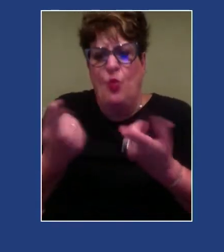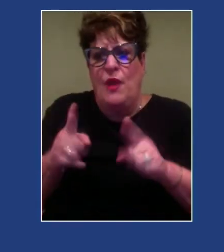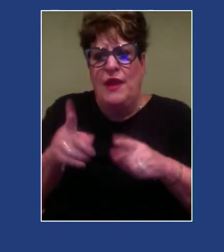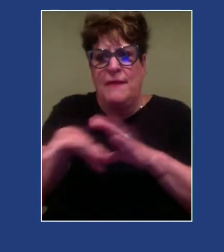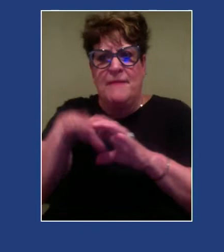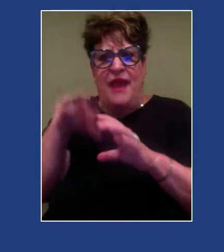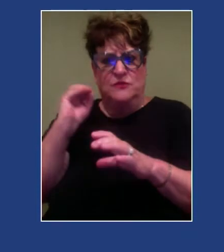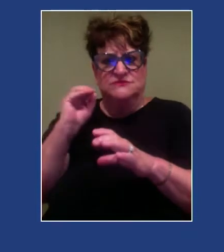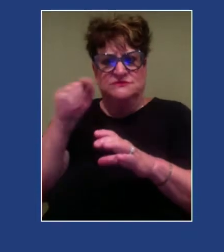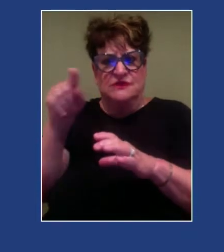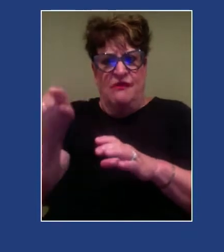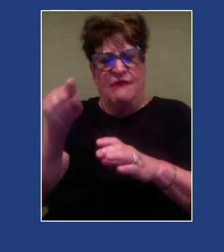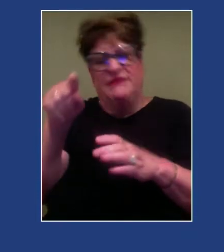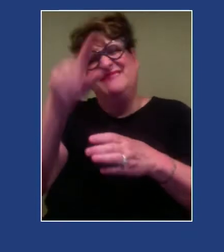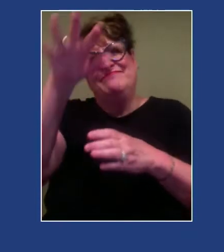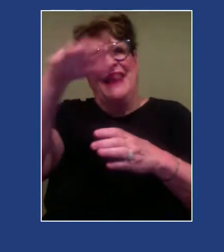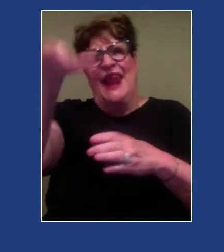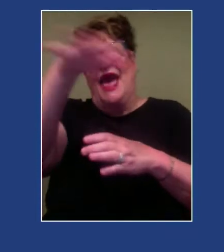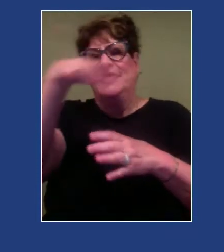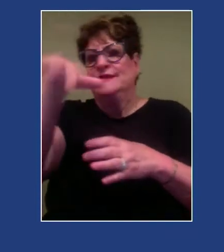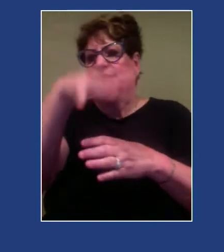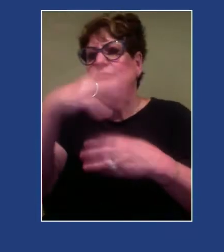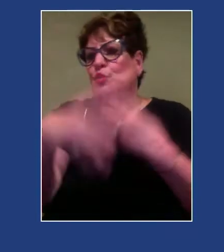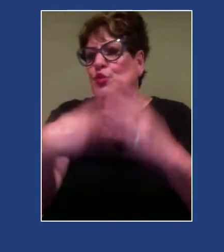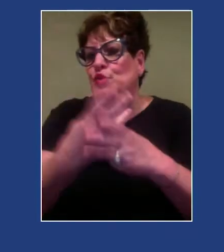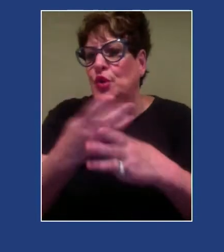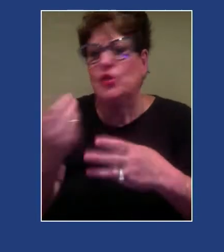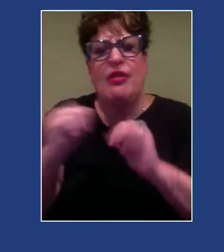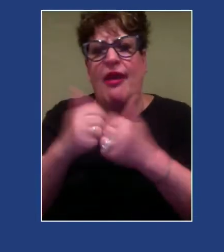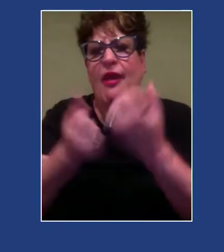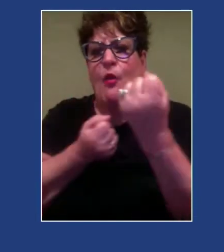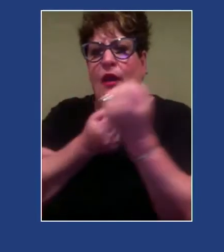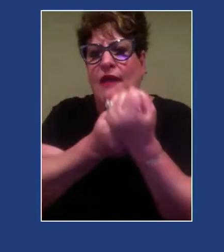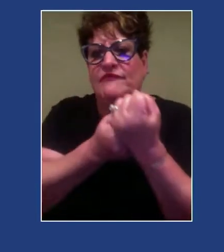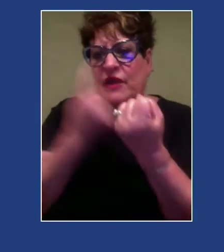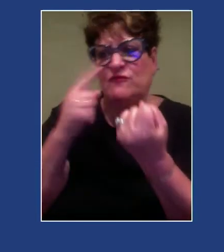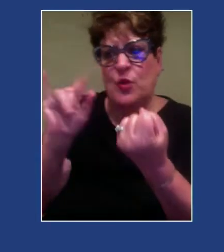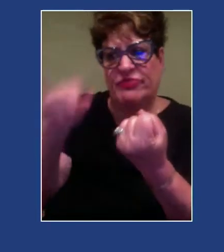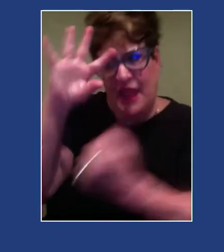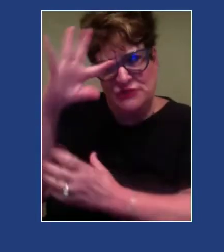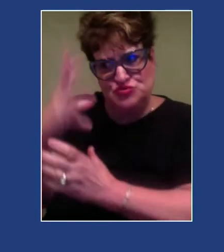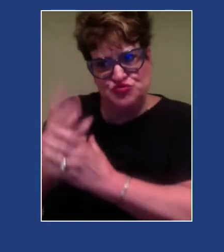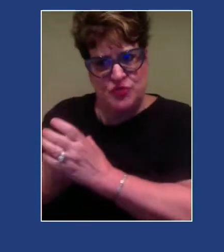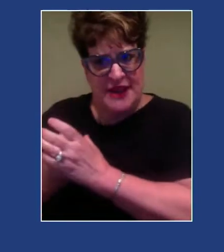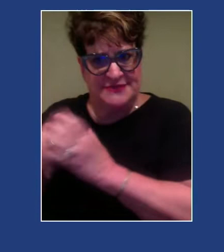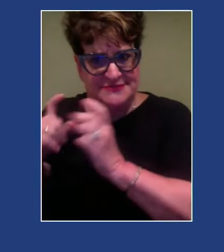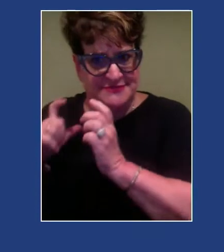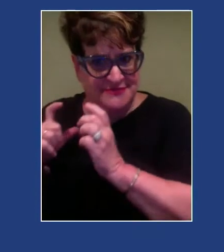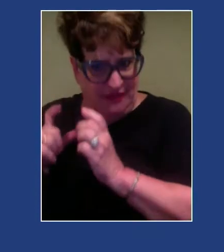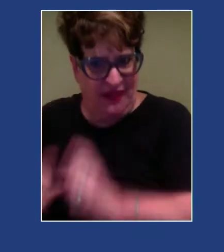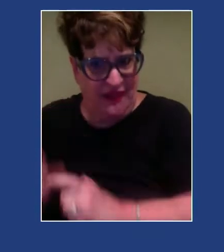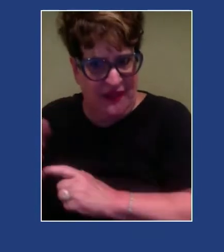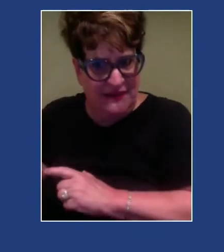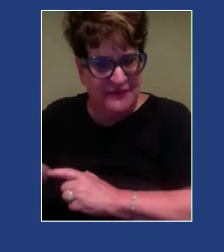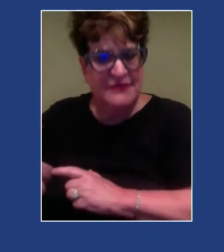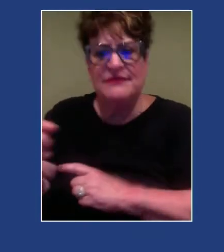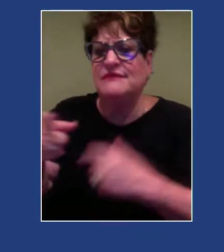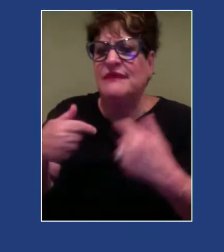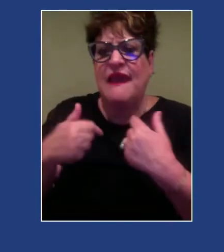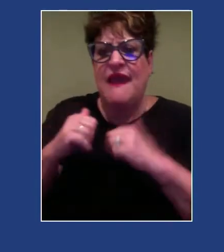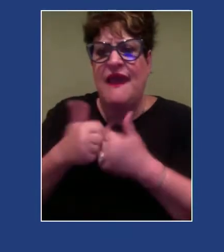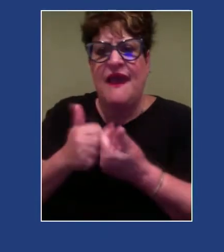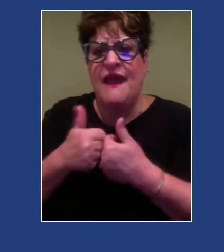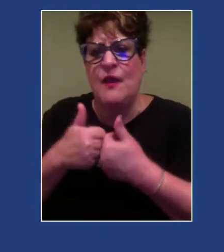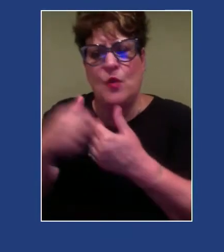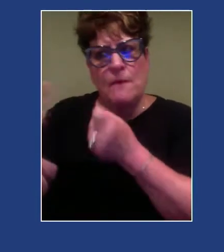advocate for them? What does it look like to advocate for my trans clients? What does it look like to engage in mutual aid